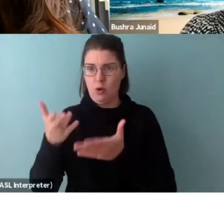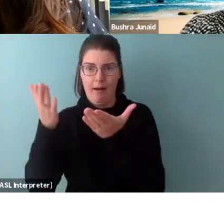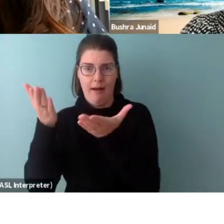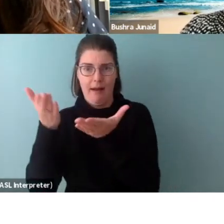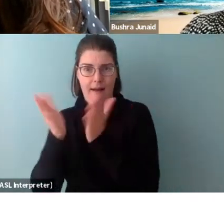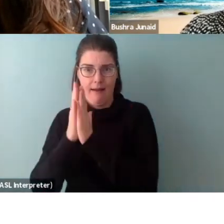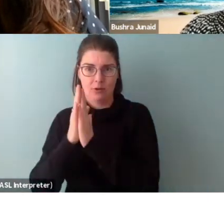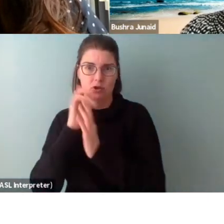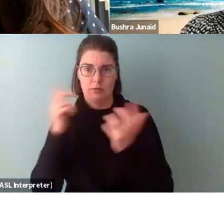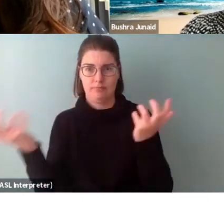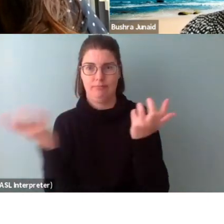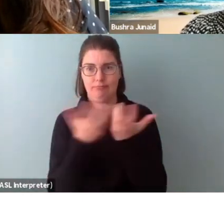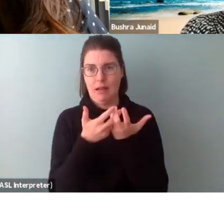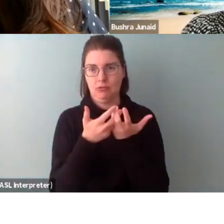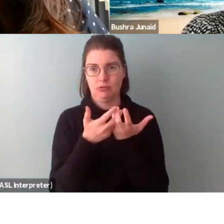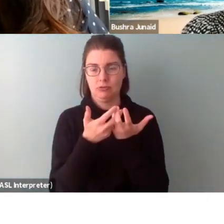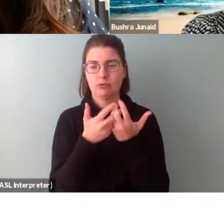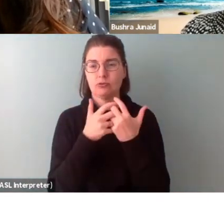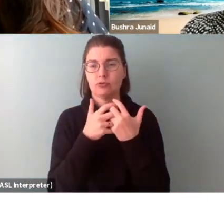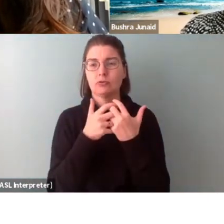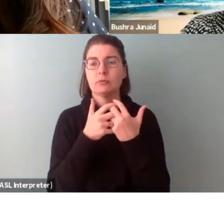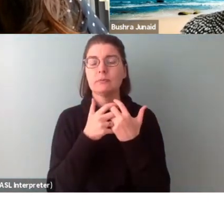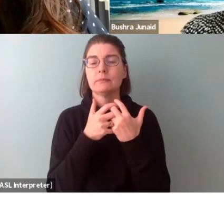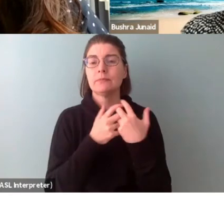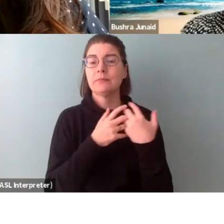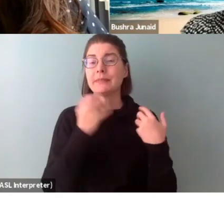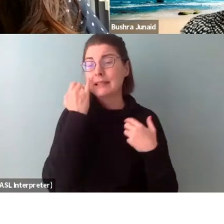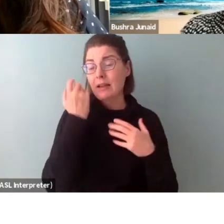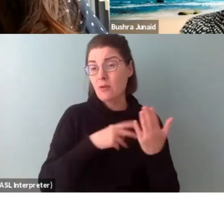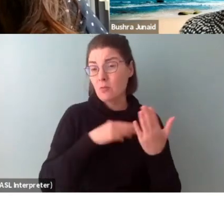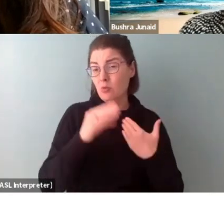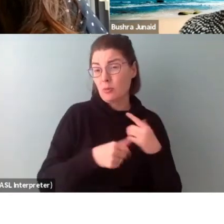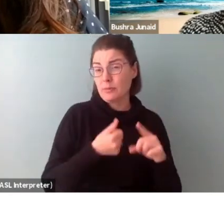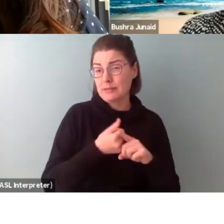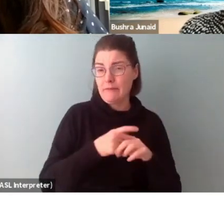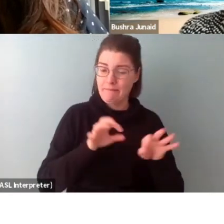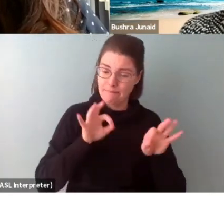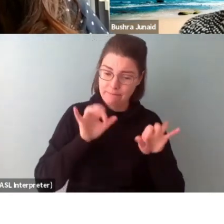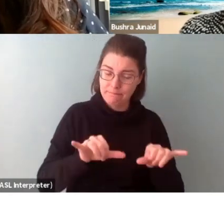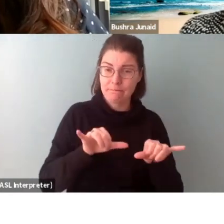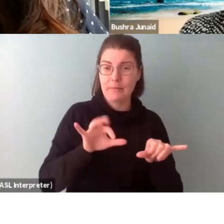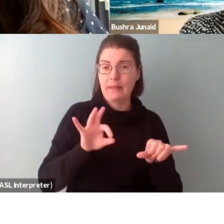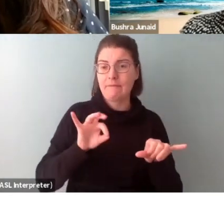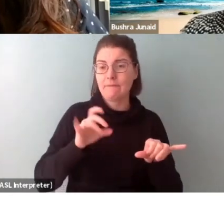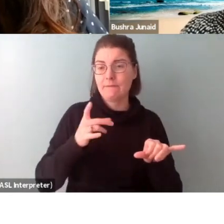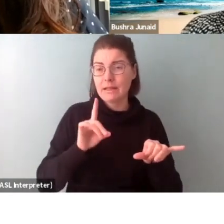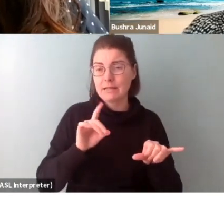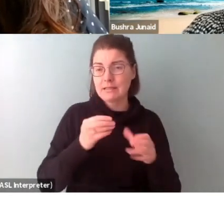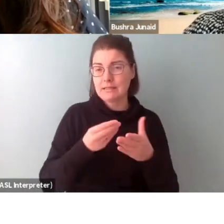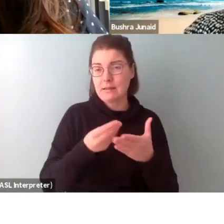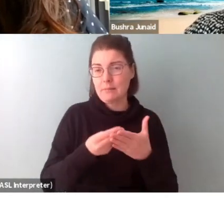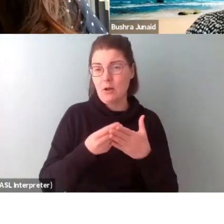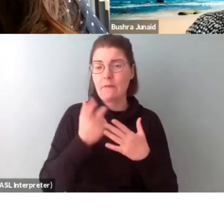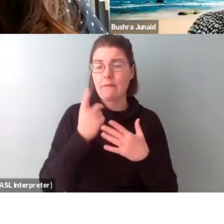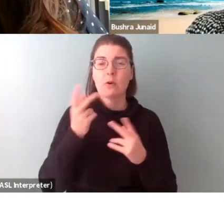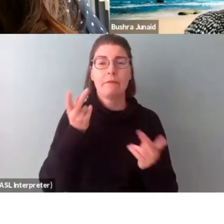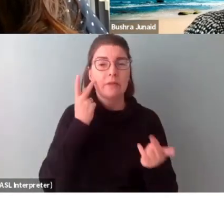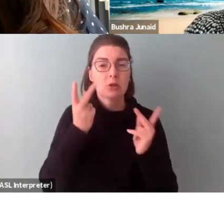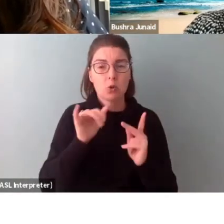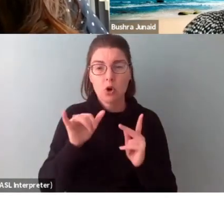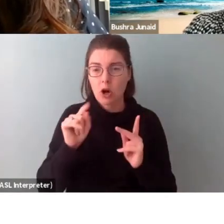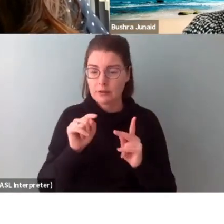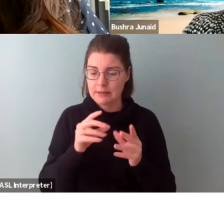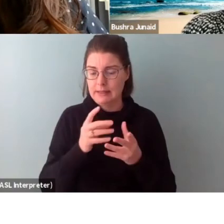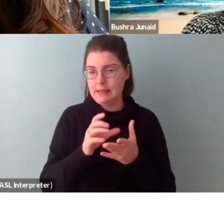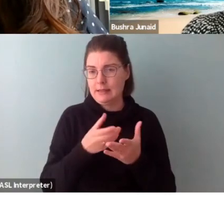in, you know, unless there are programs that have a fixed amount, for example, in visual arts, there are fixed amounts